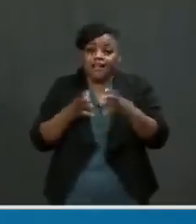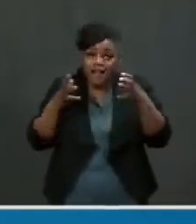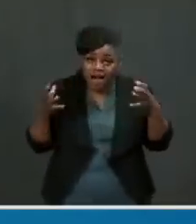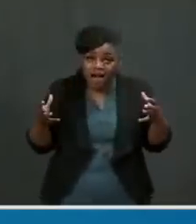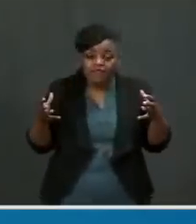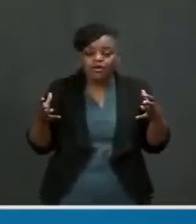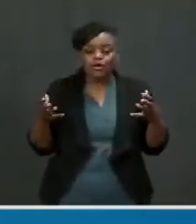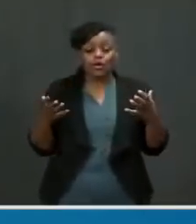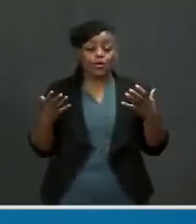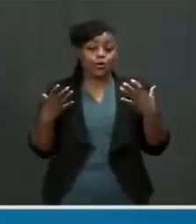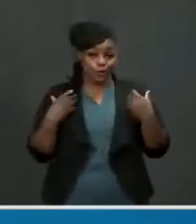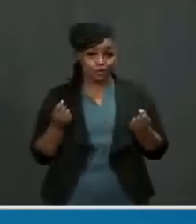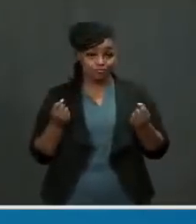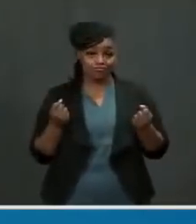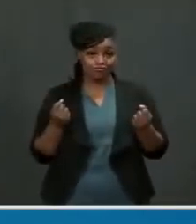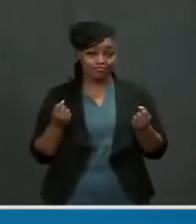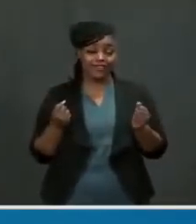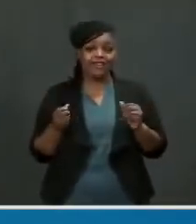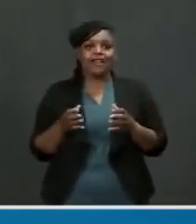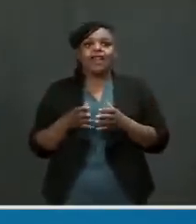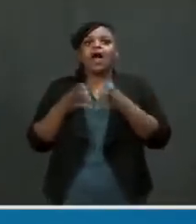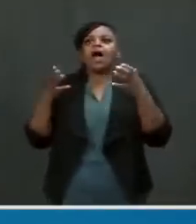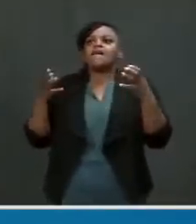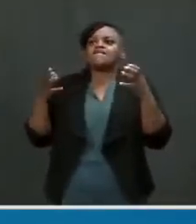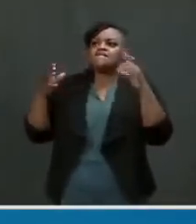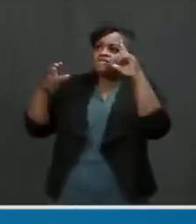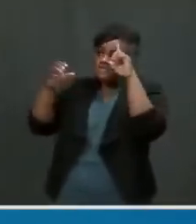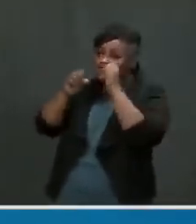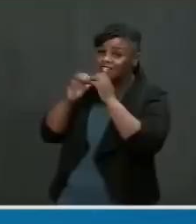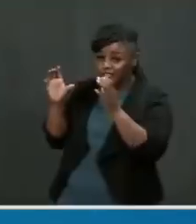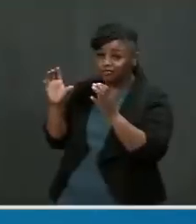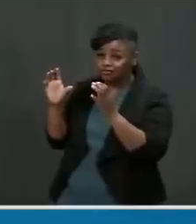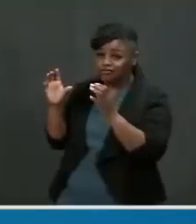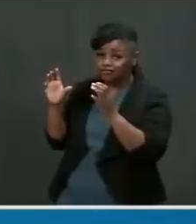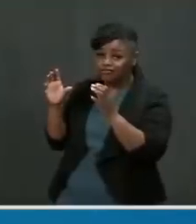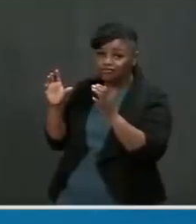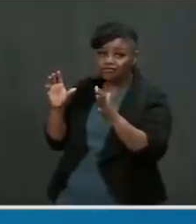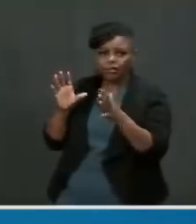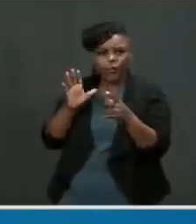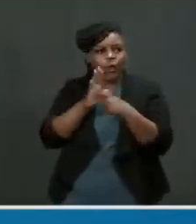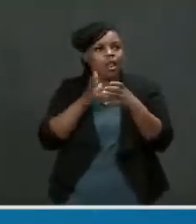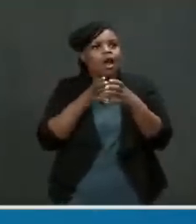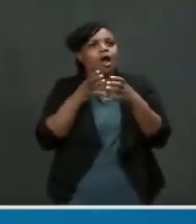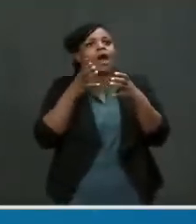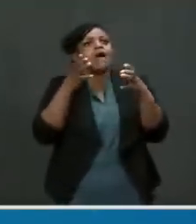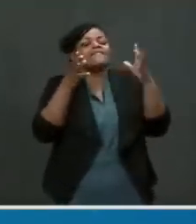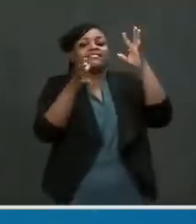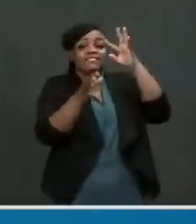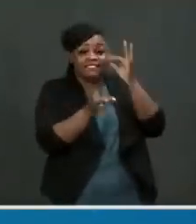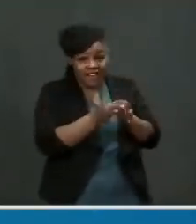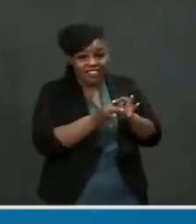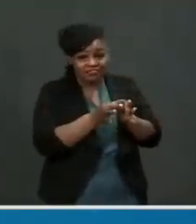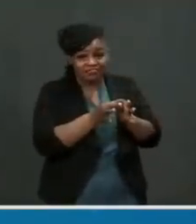of vision, a lot of faith in the American people.